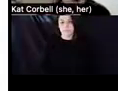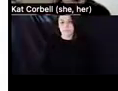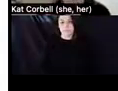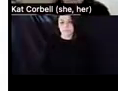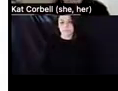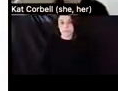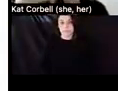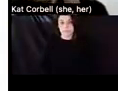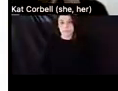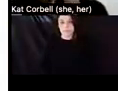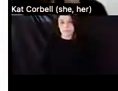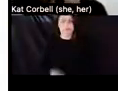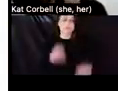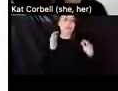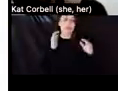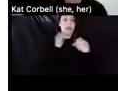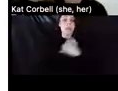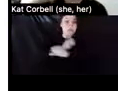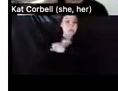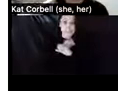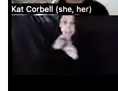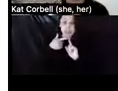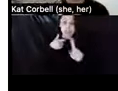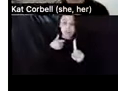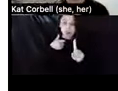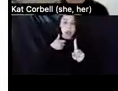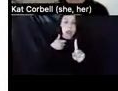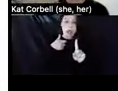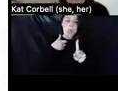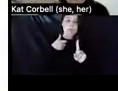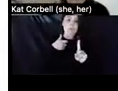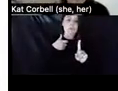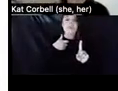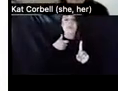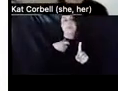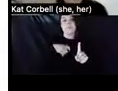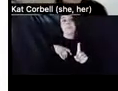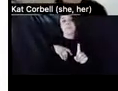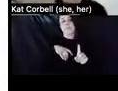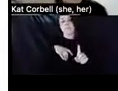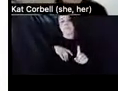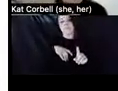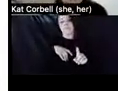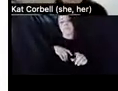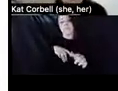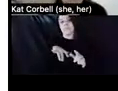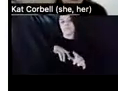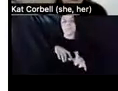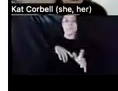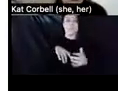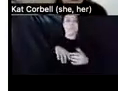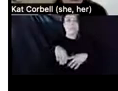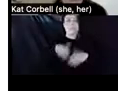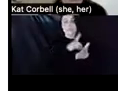Um, protections from harassment, discrimination, and retaliation. Uh, supportive housing